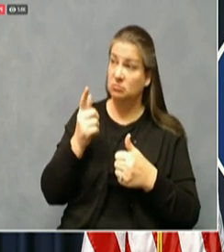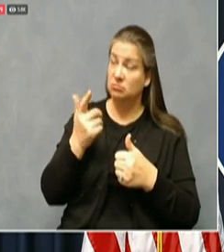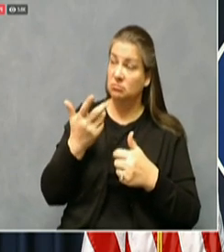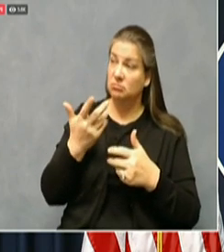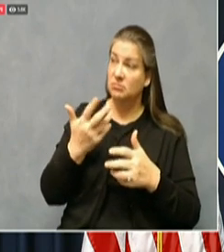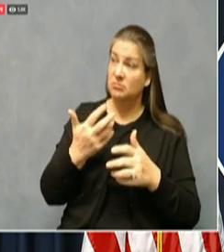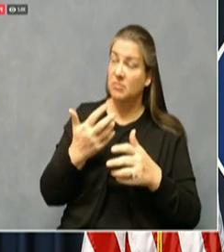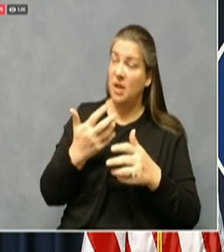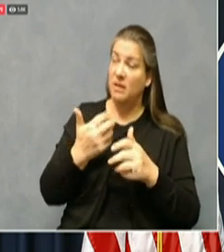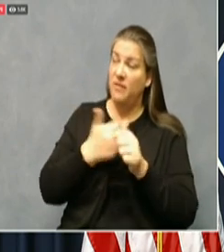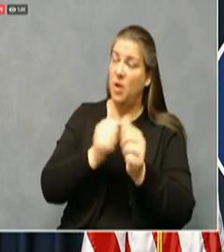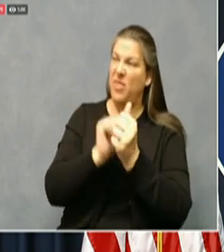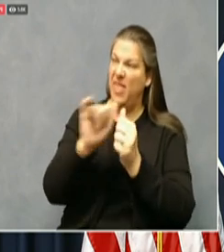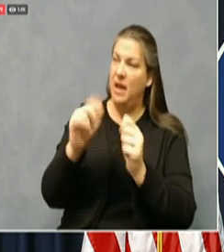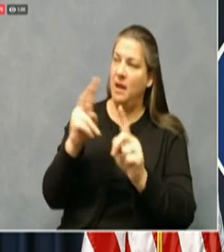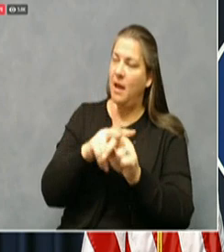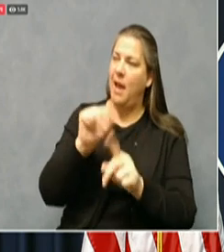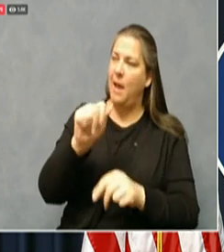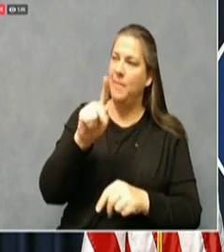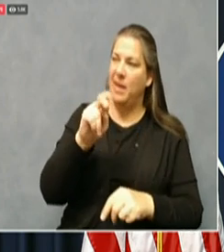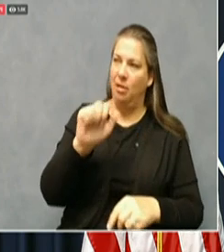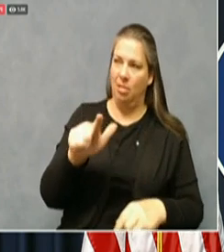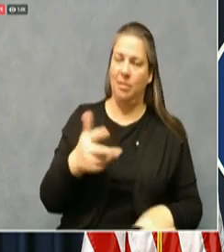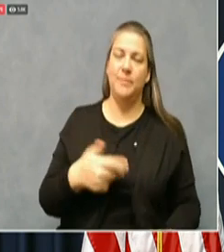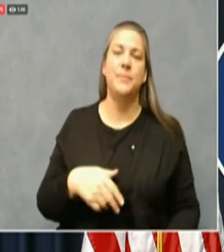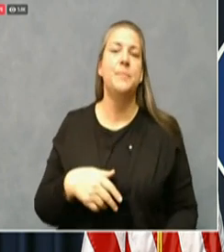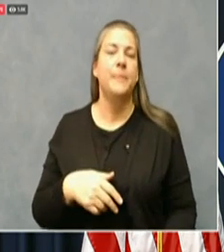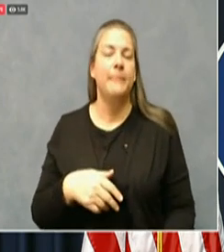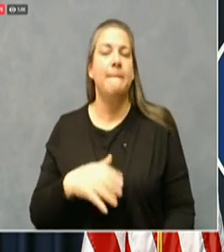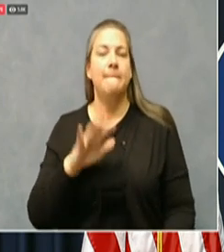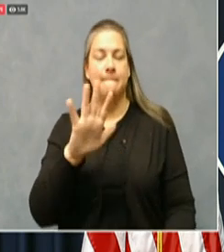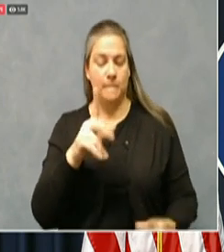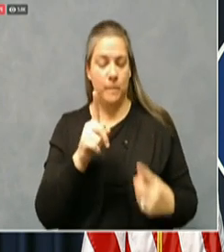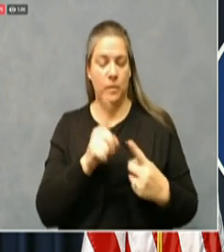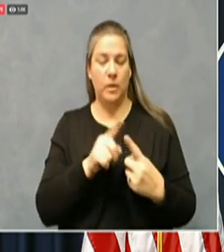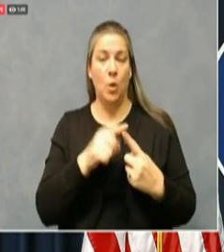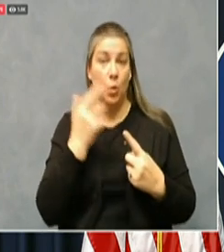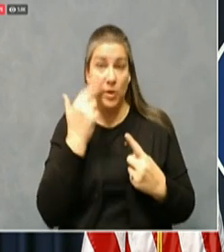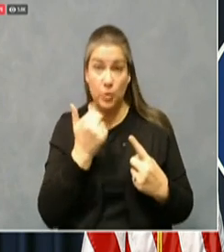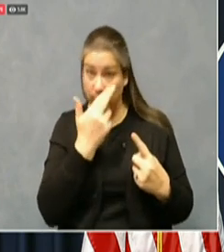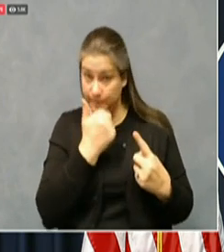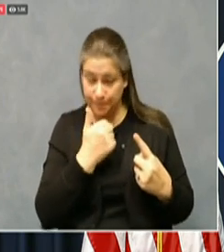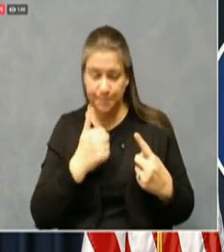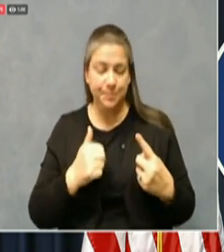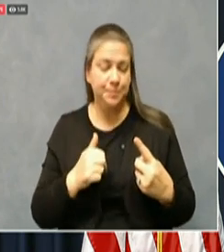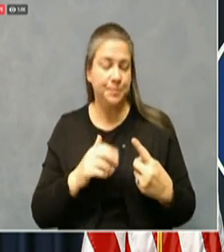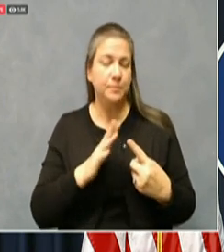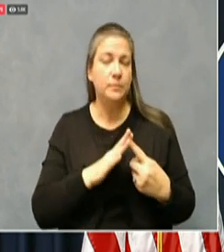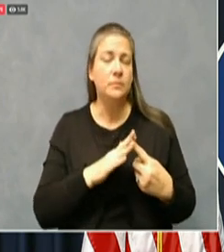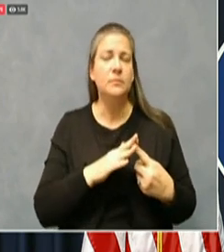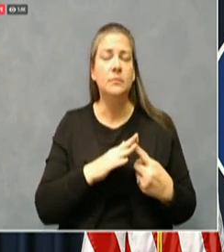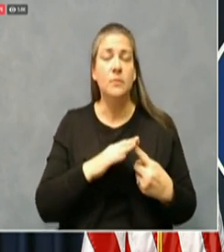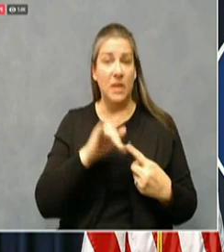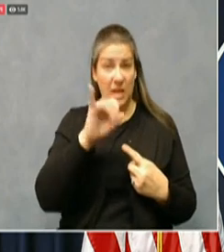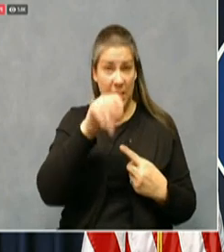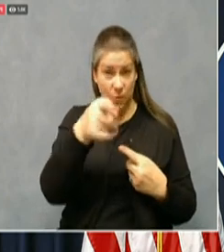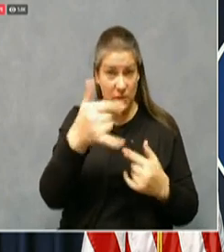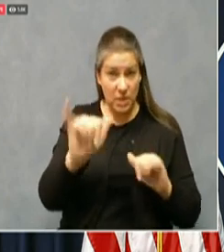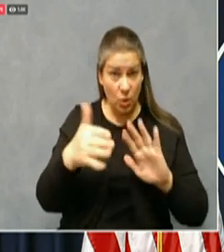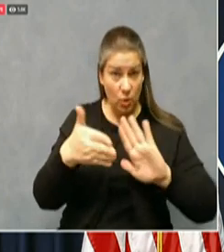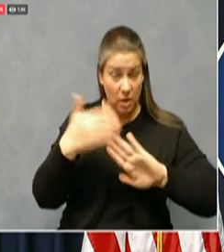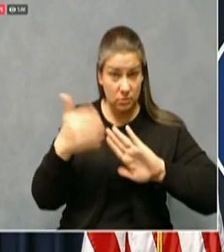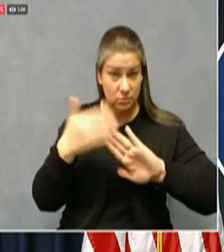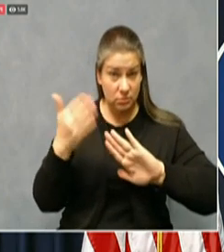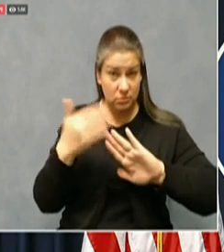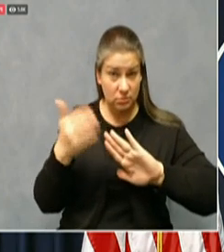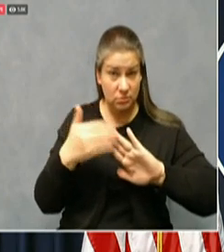Uh, so so on the on the restaurant front, if you're still operating, it's a